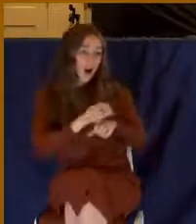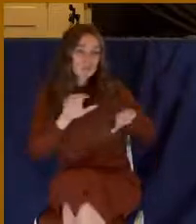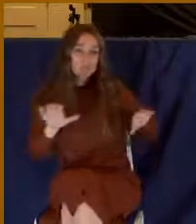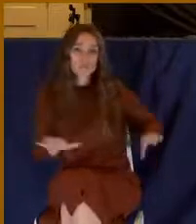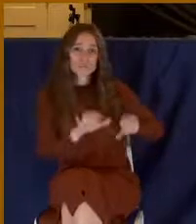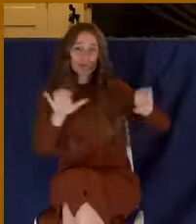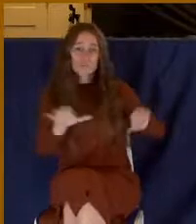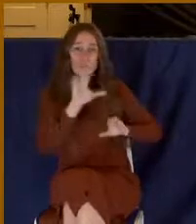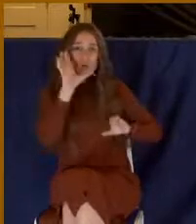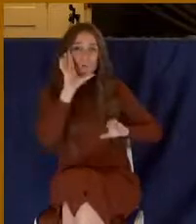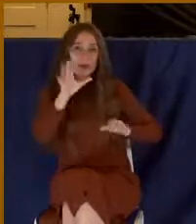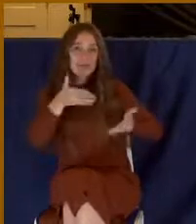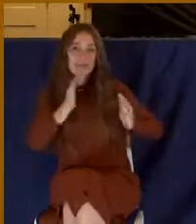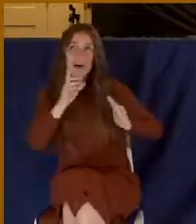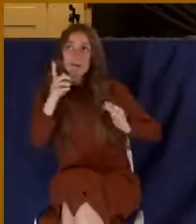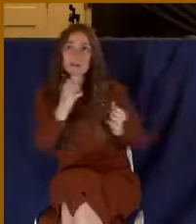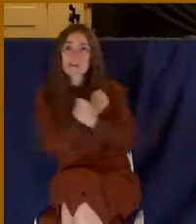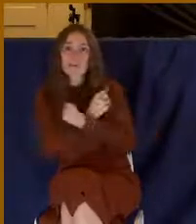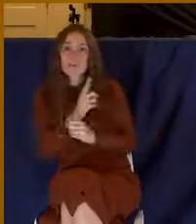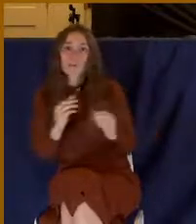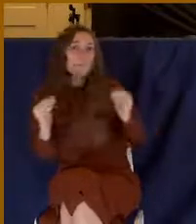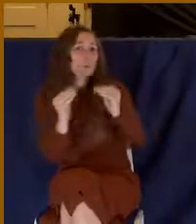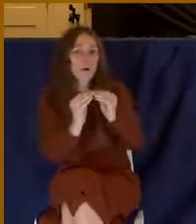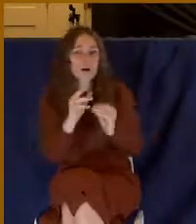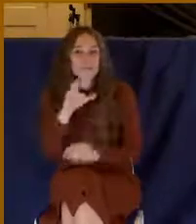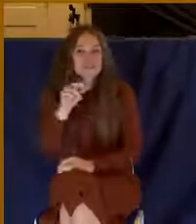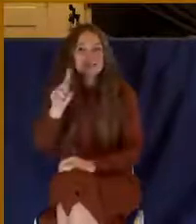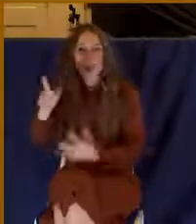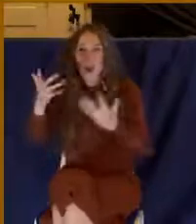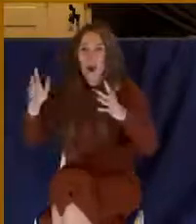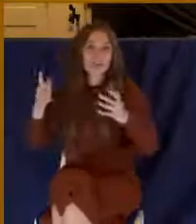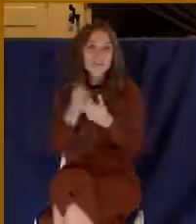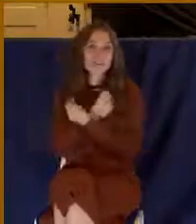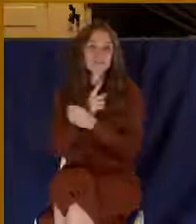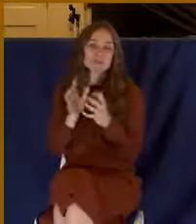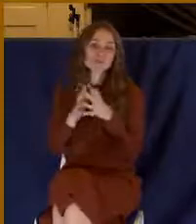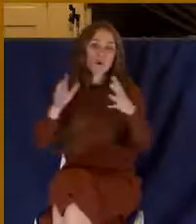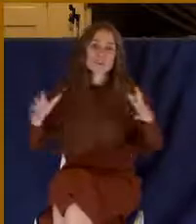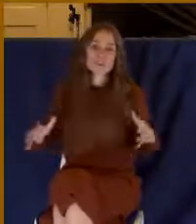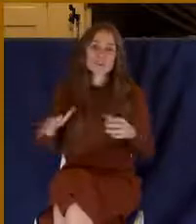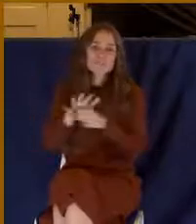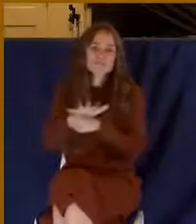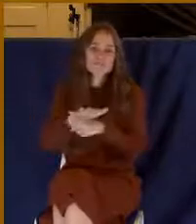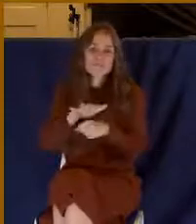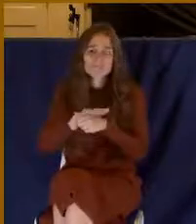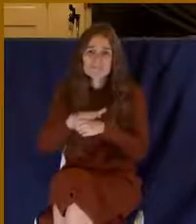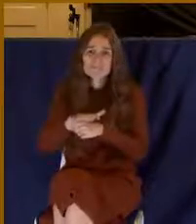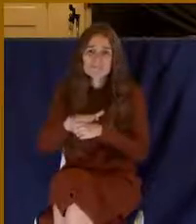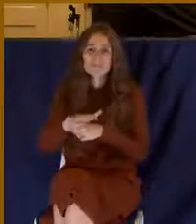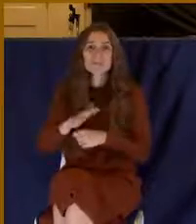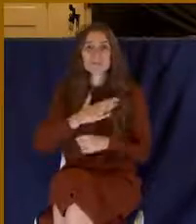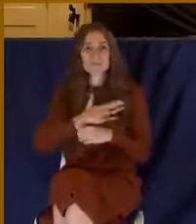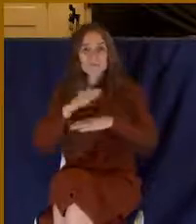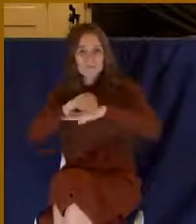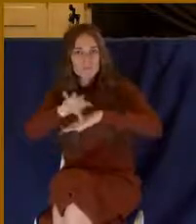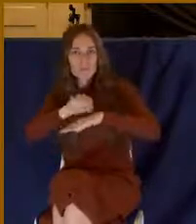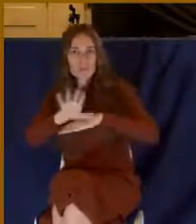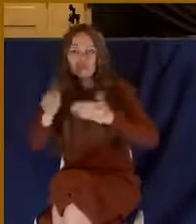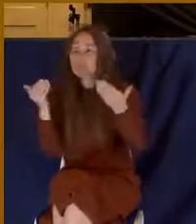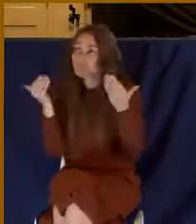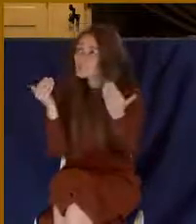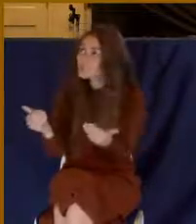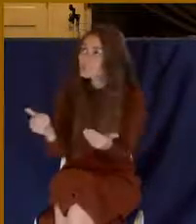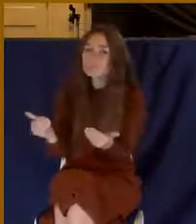accepted. There's nothing that can add to what Christ has done for you. So my advice to you would be embrace